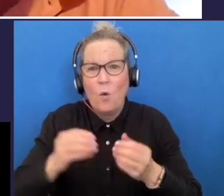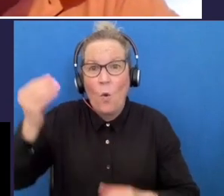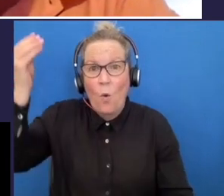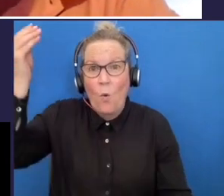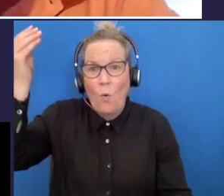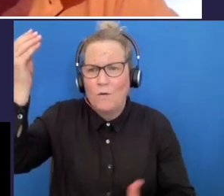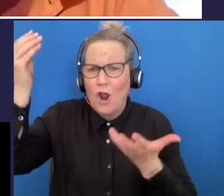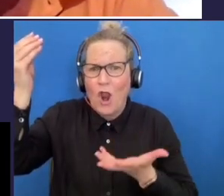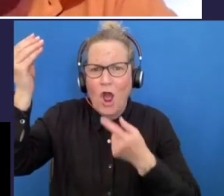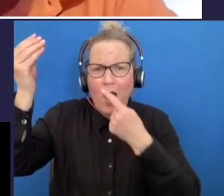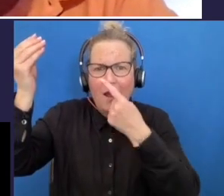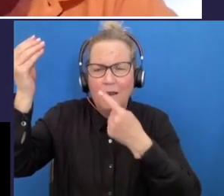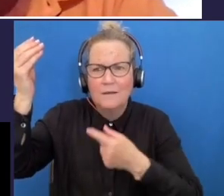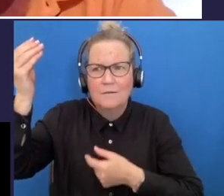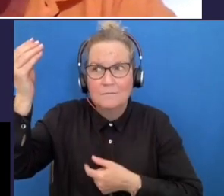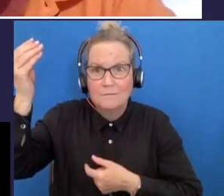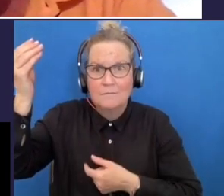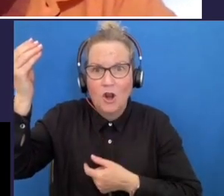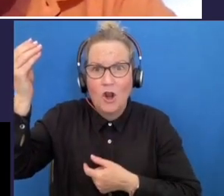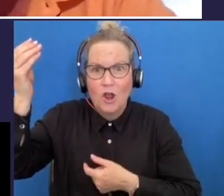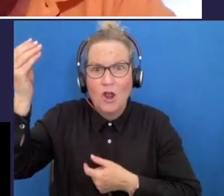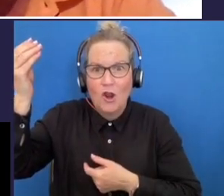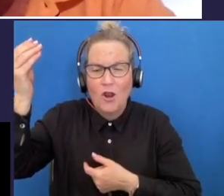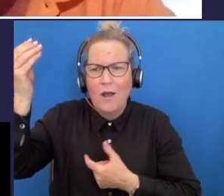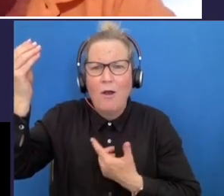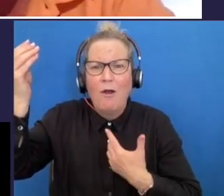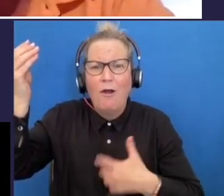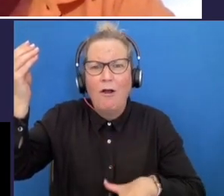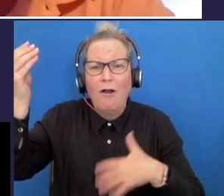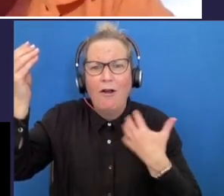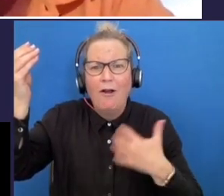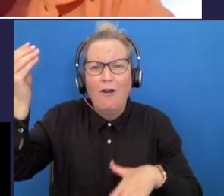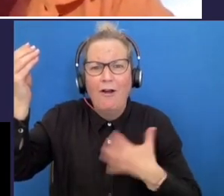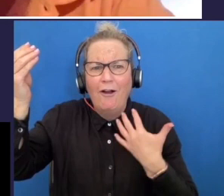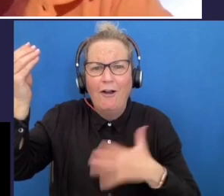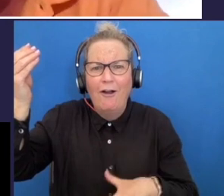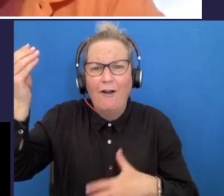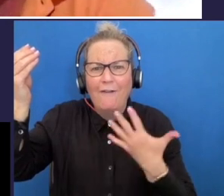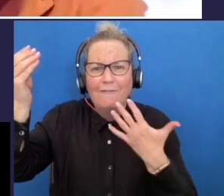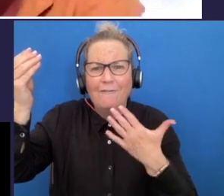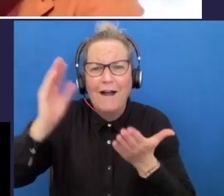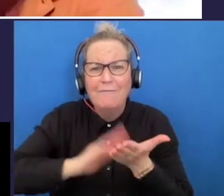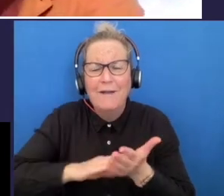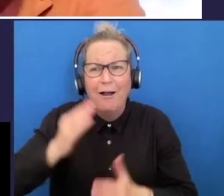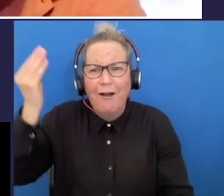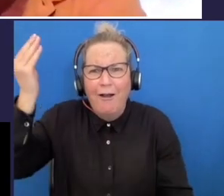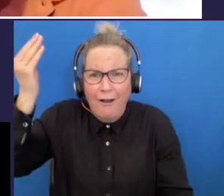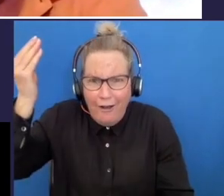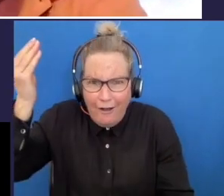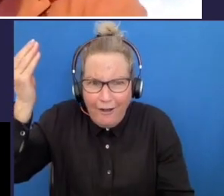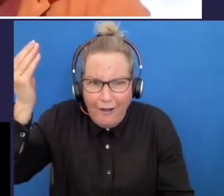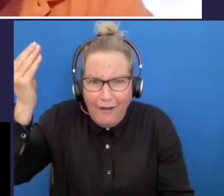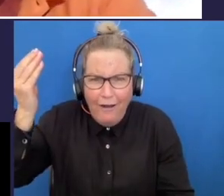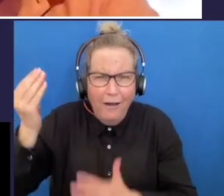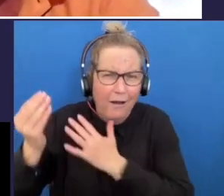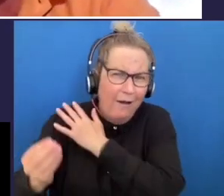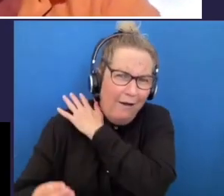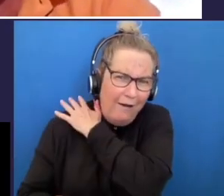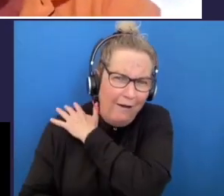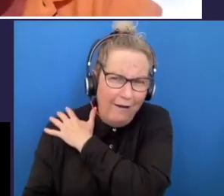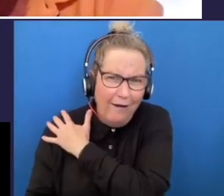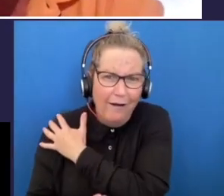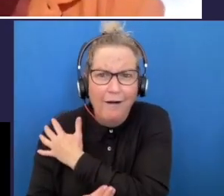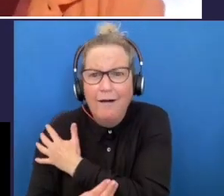only light then bringing that feather back down after five minutes and the stress on your back your neck